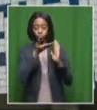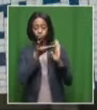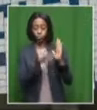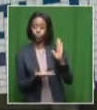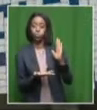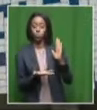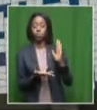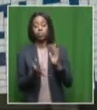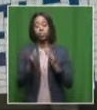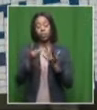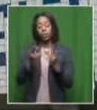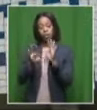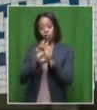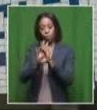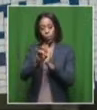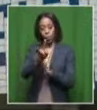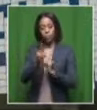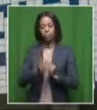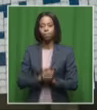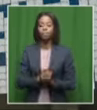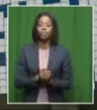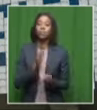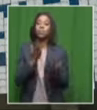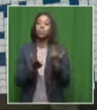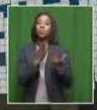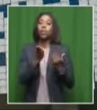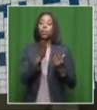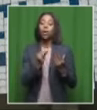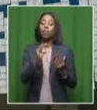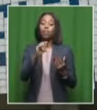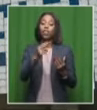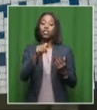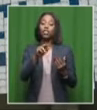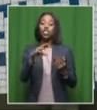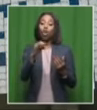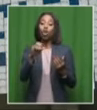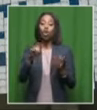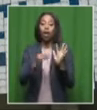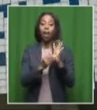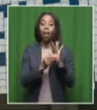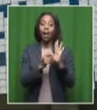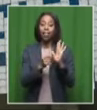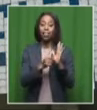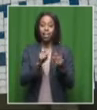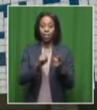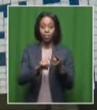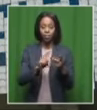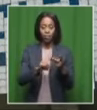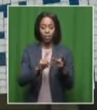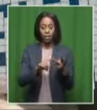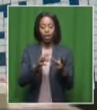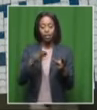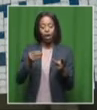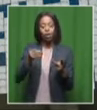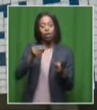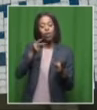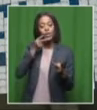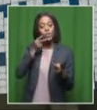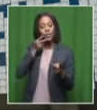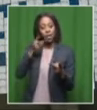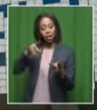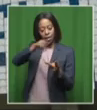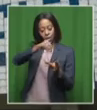imagine, humbly, you've got the charcoal and you've got the tobacco that is burning. So in